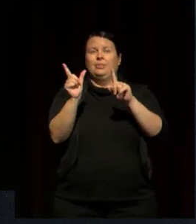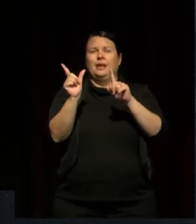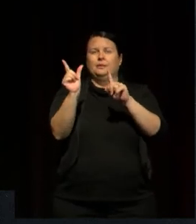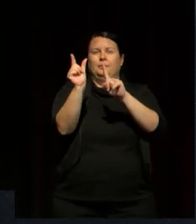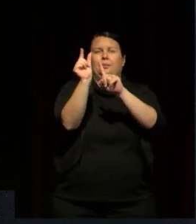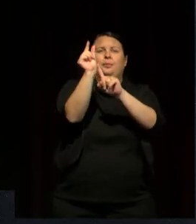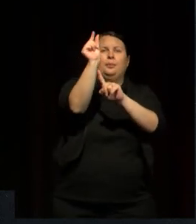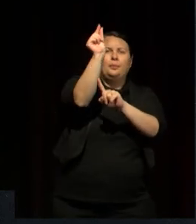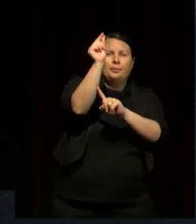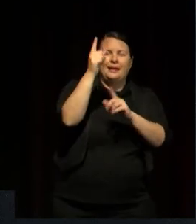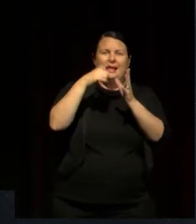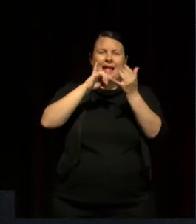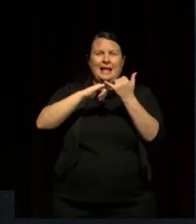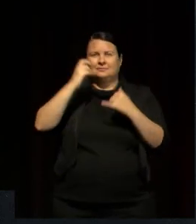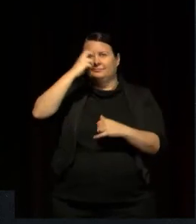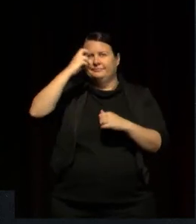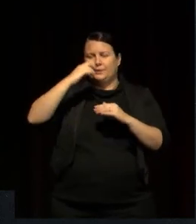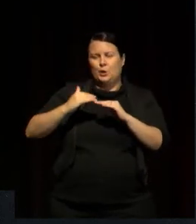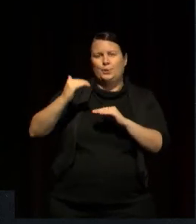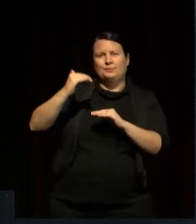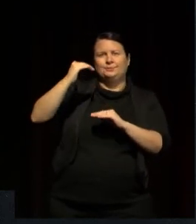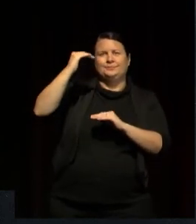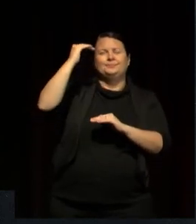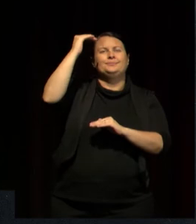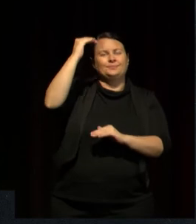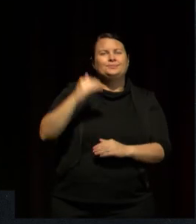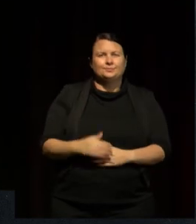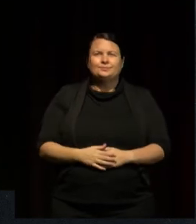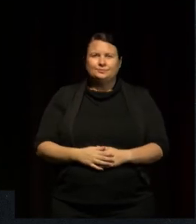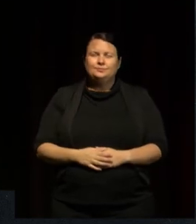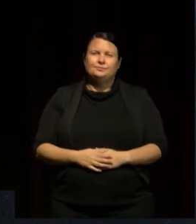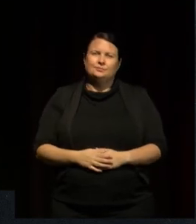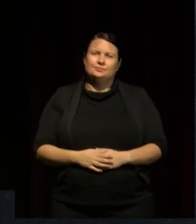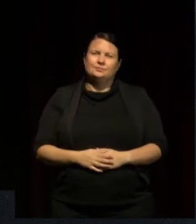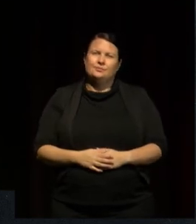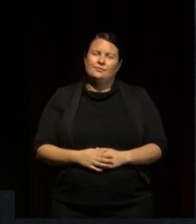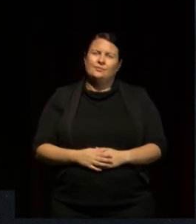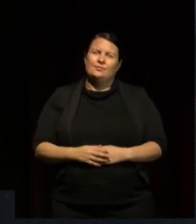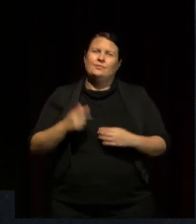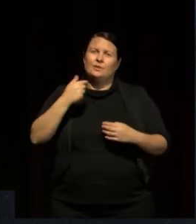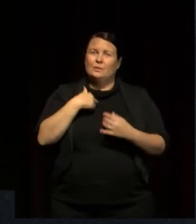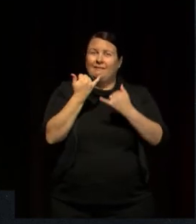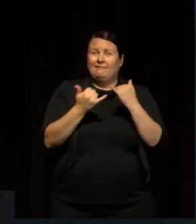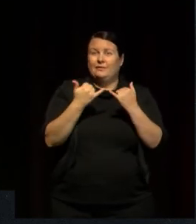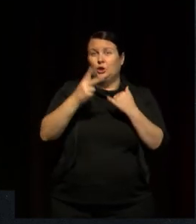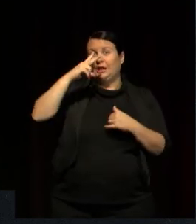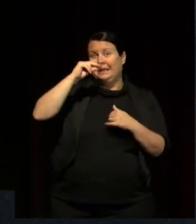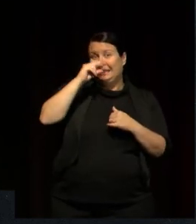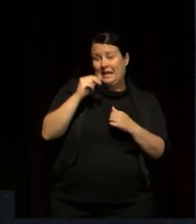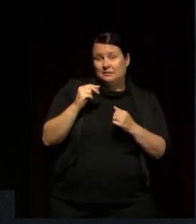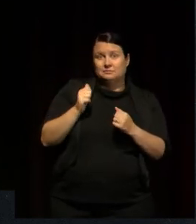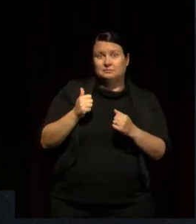reverse as we move through our life cycle. So we have a very young population,